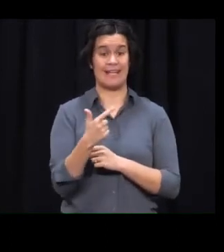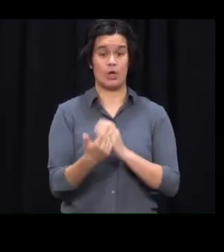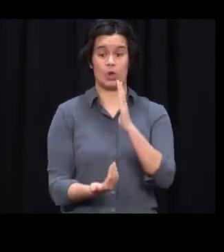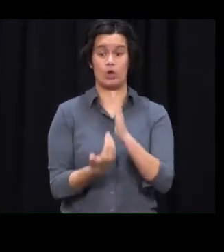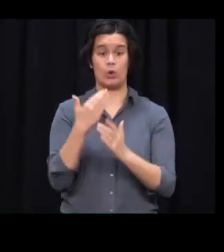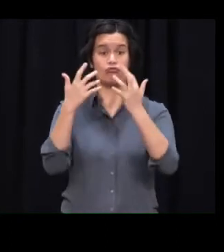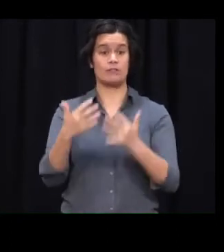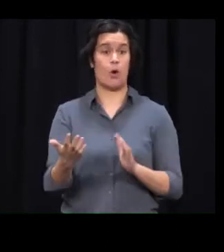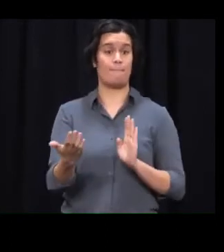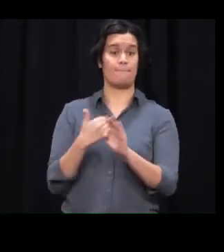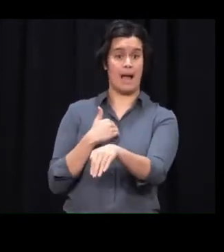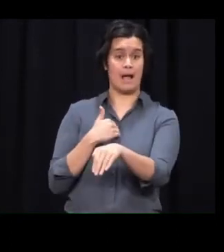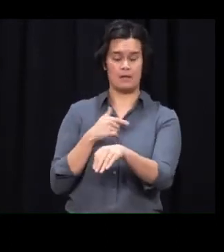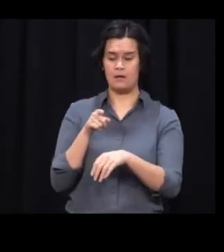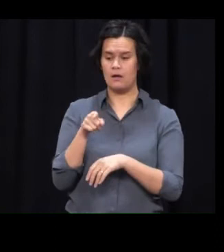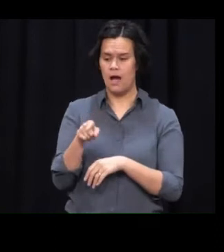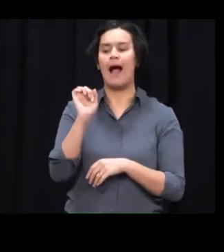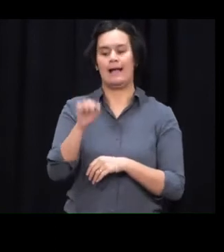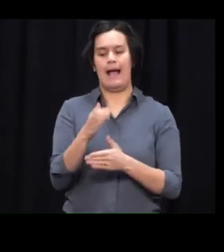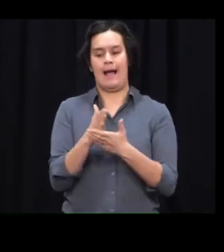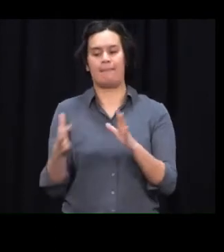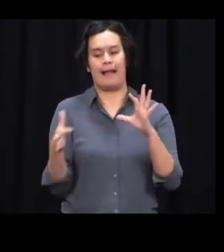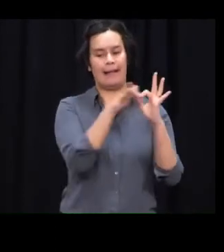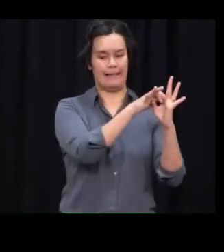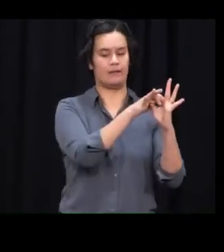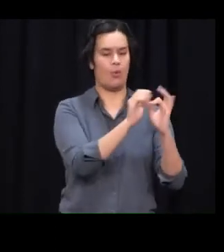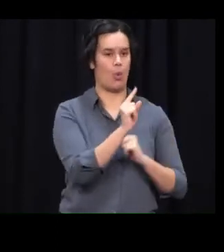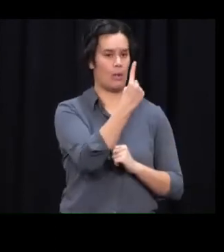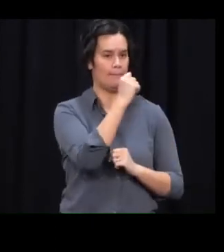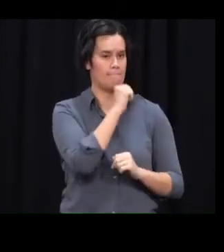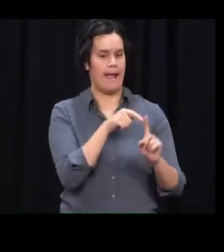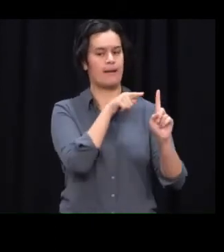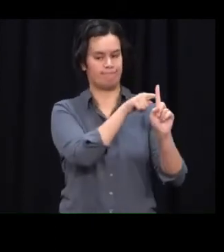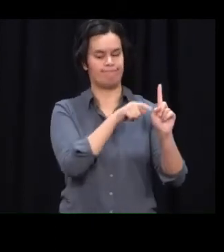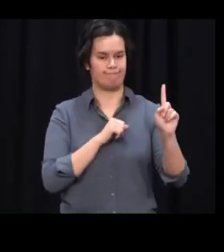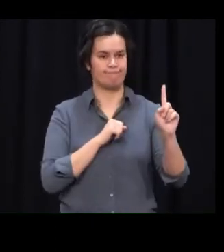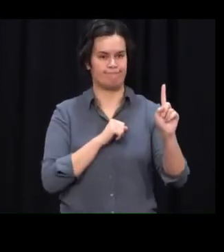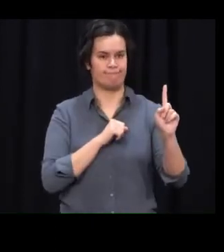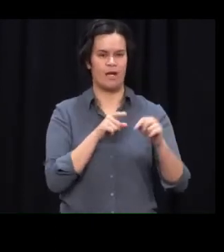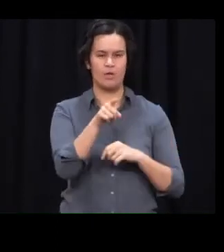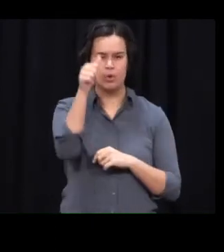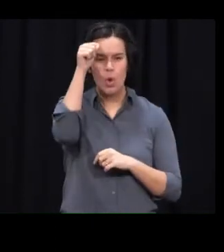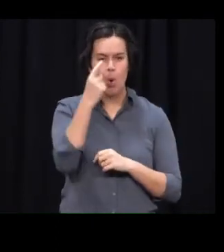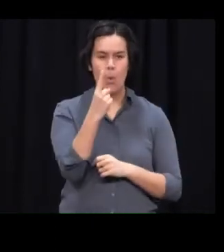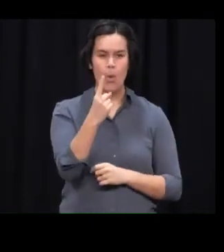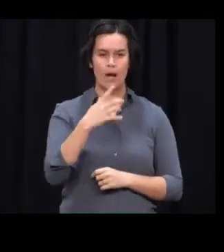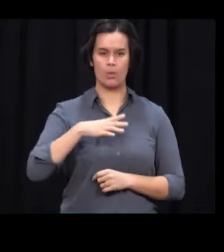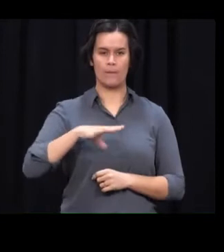cluster, and that includes the University of Auckland student who travelled to Wellington late last week.